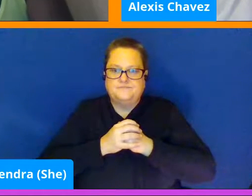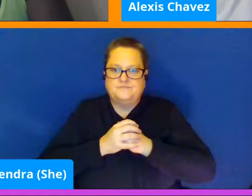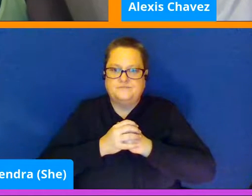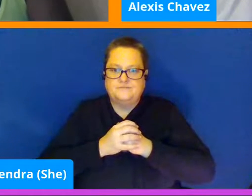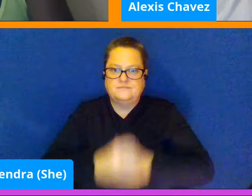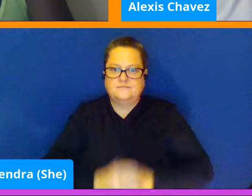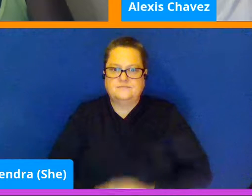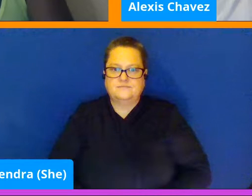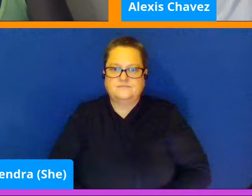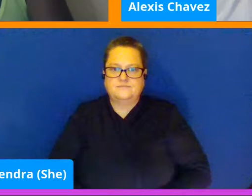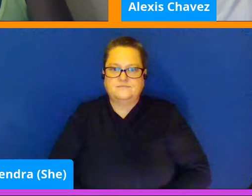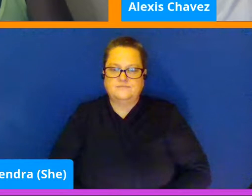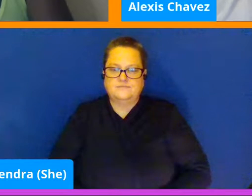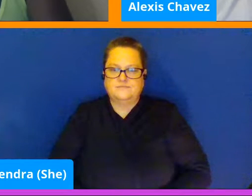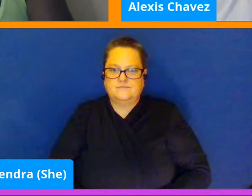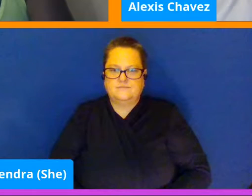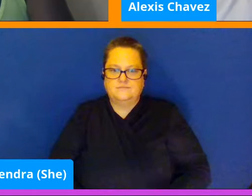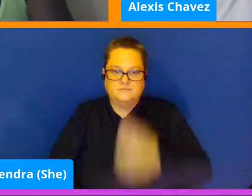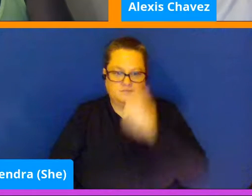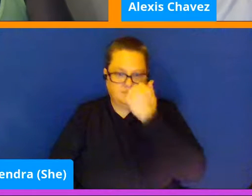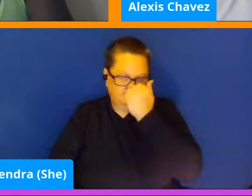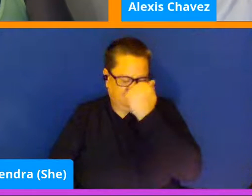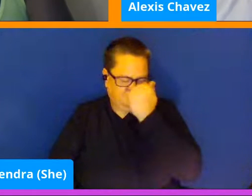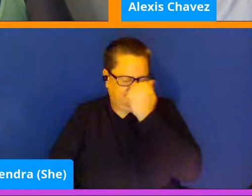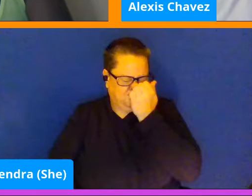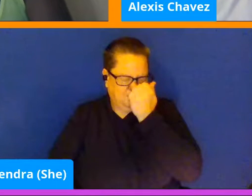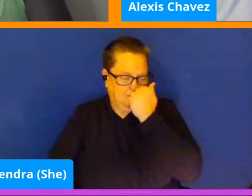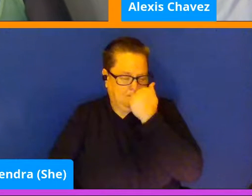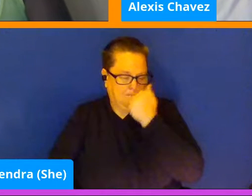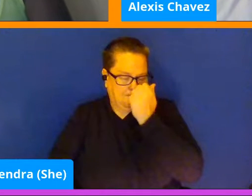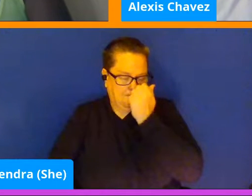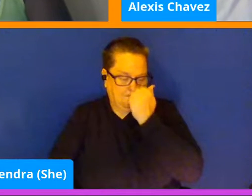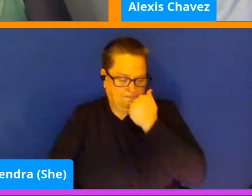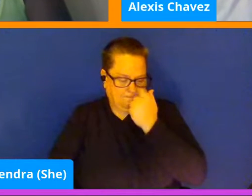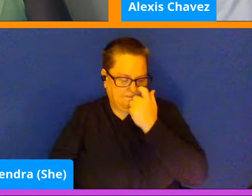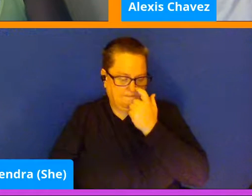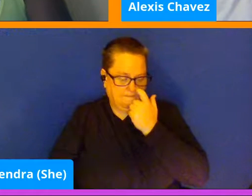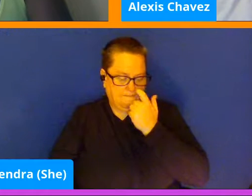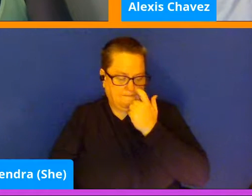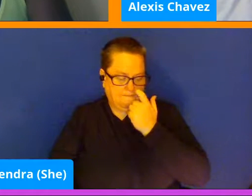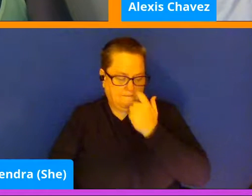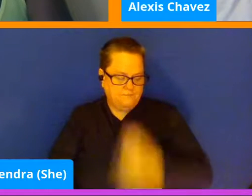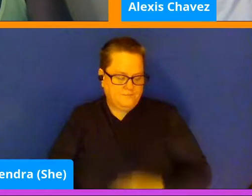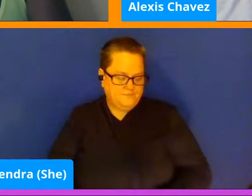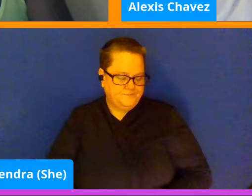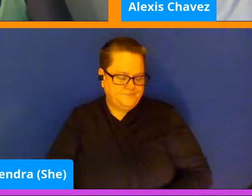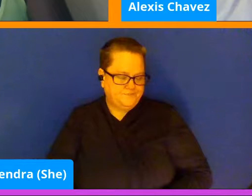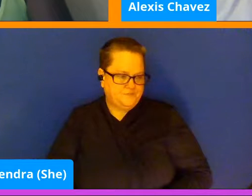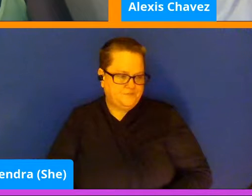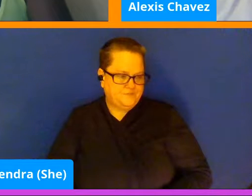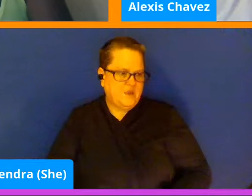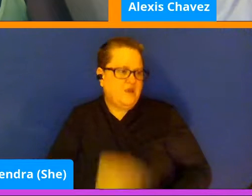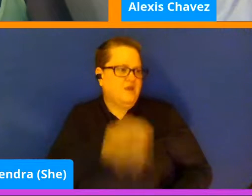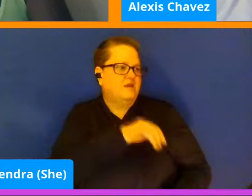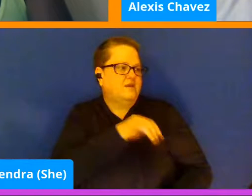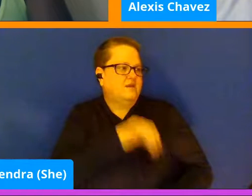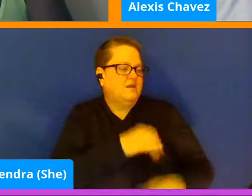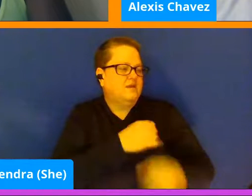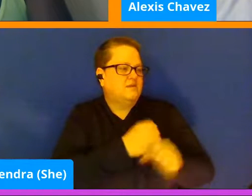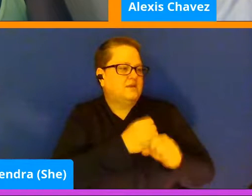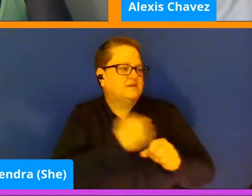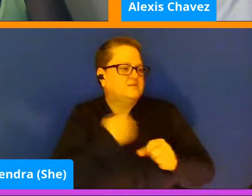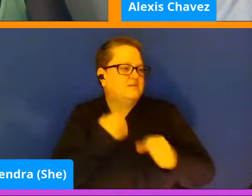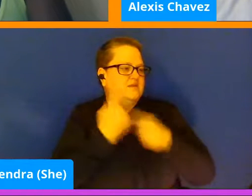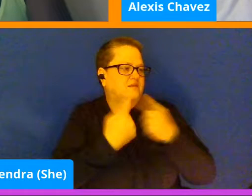Yeah, that sort of makes me think of some of the folks who might be living